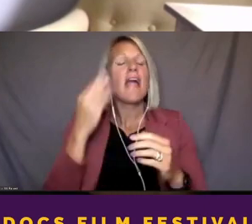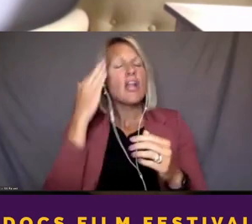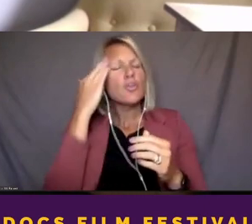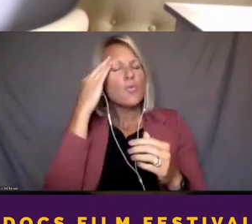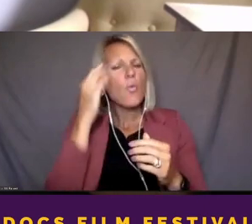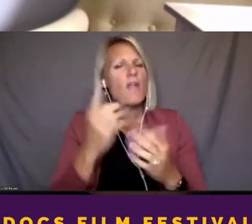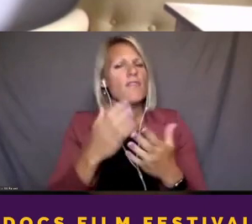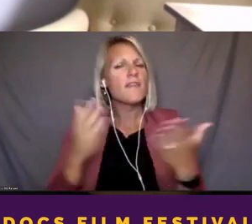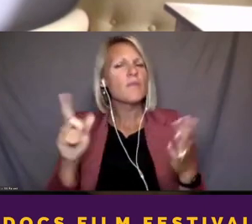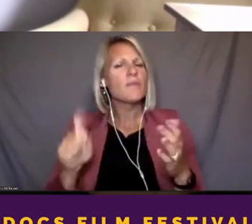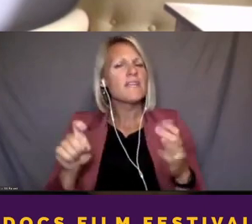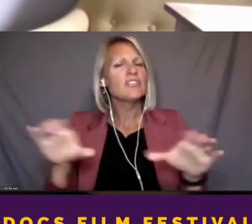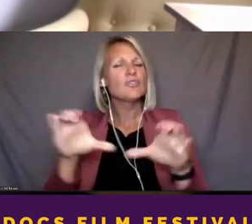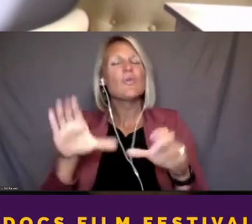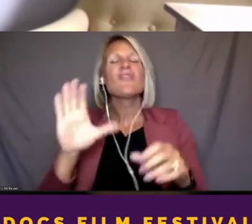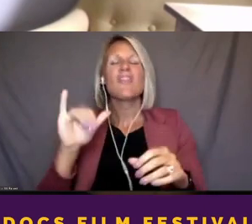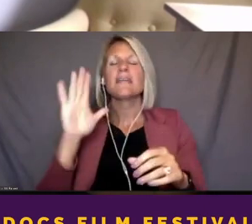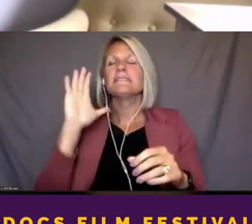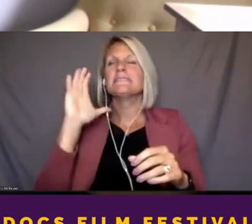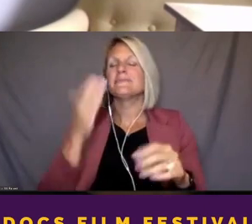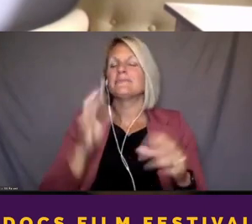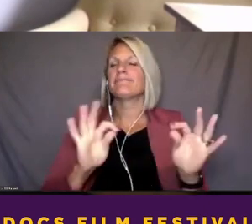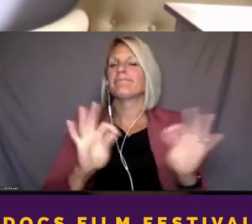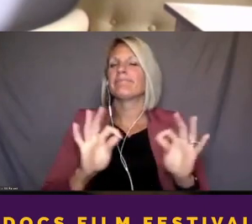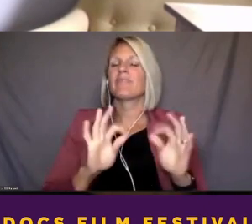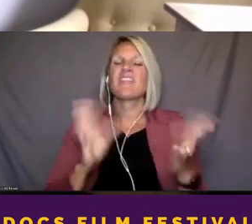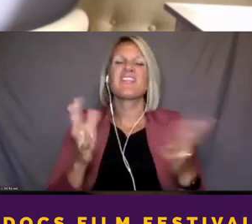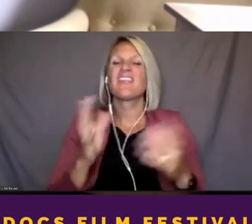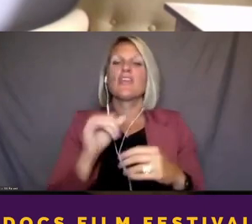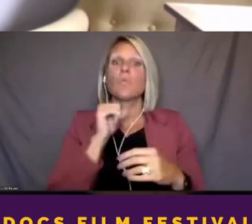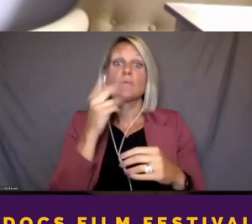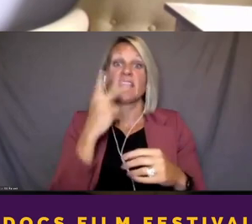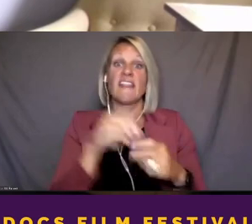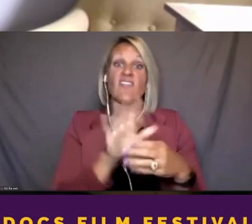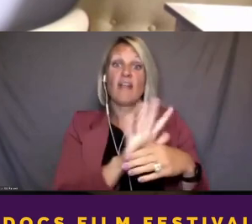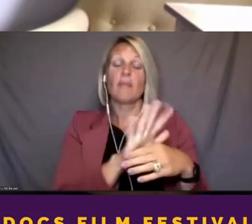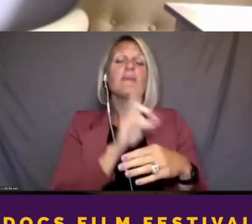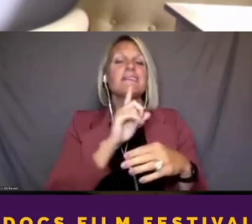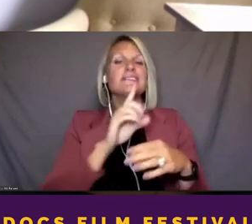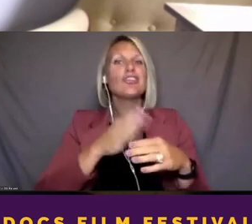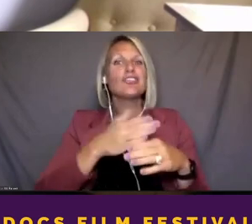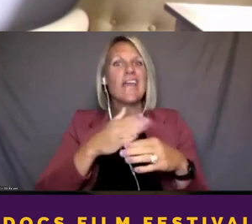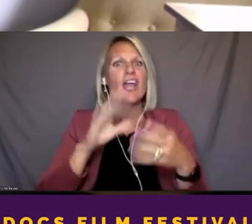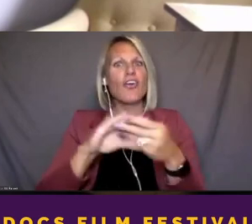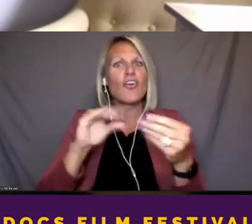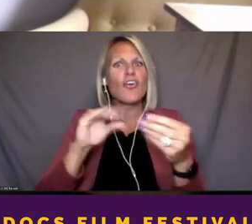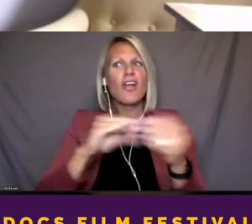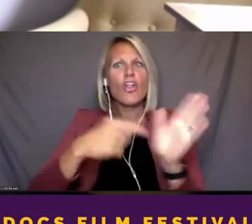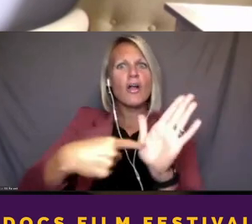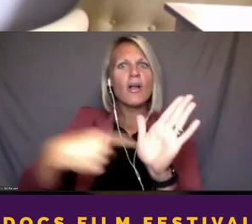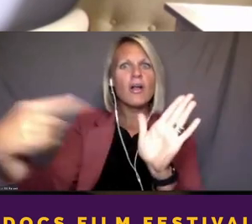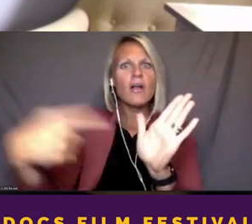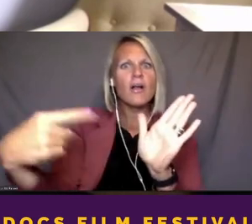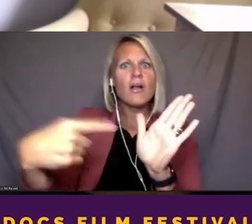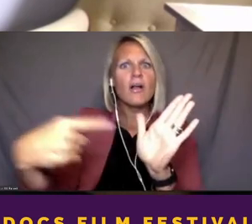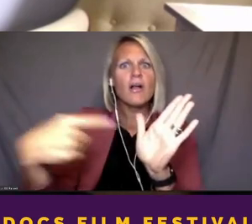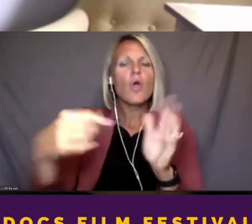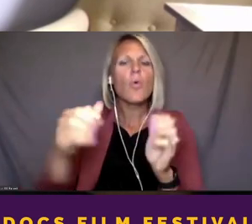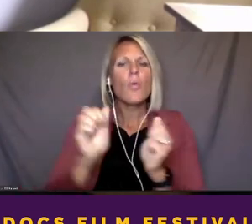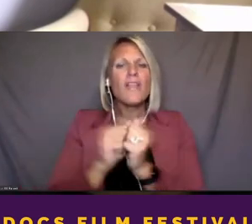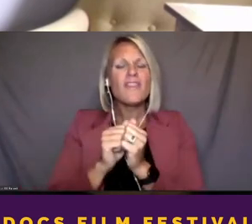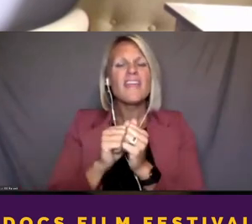don't see in the film is, you know, share these records with infectious disease experts multiple.